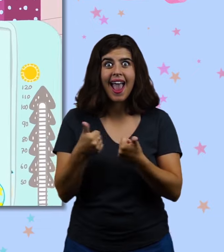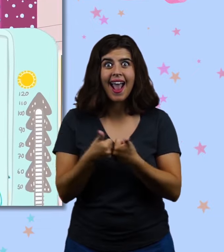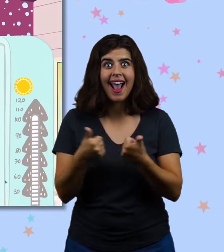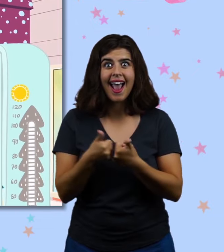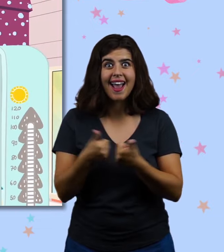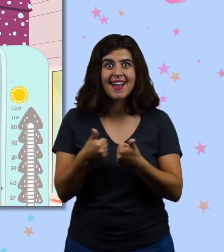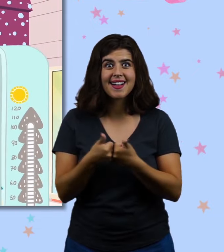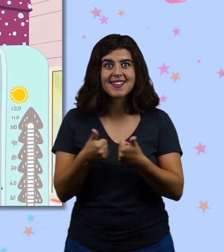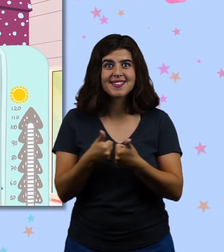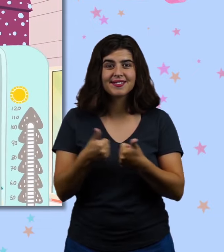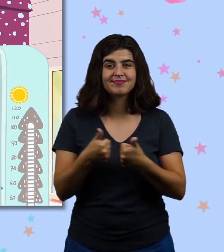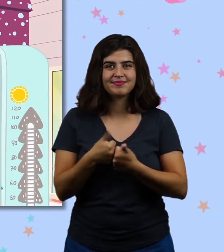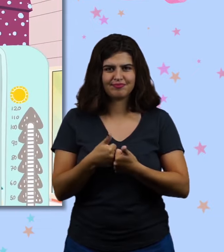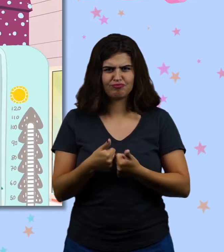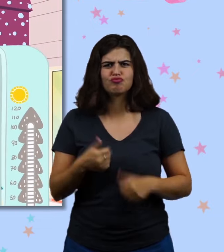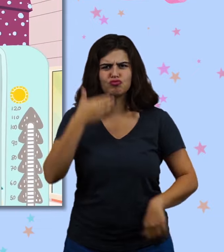a game.